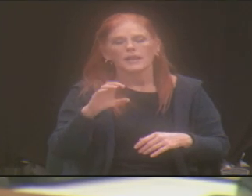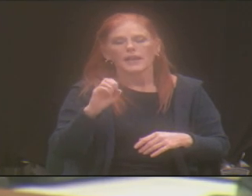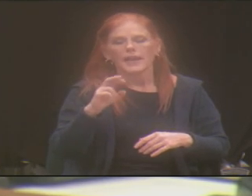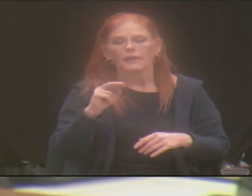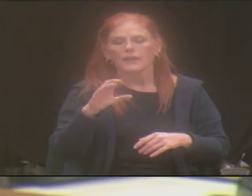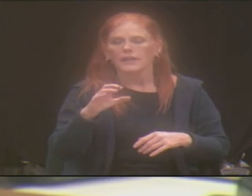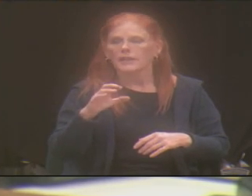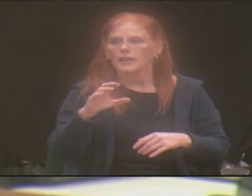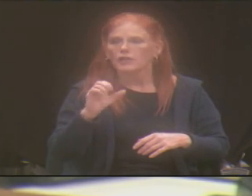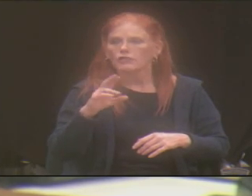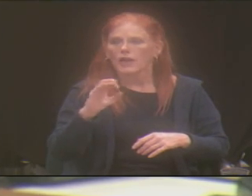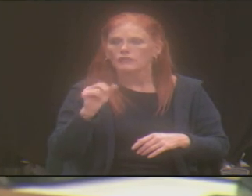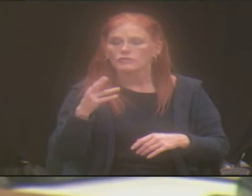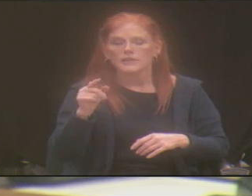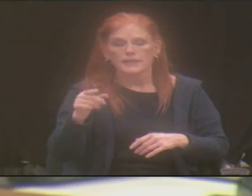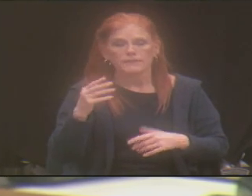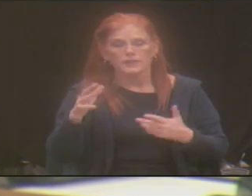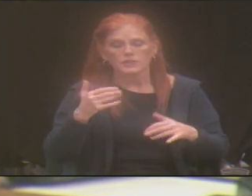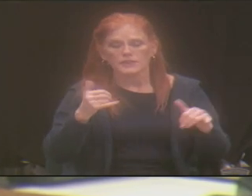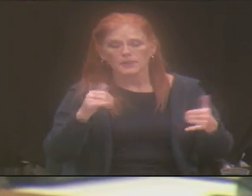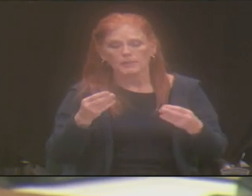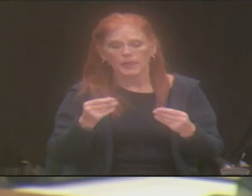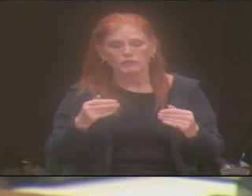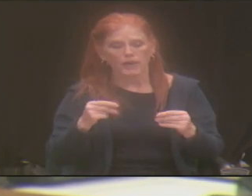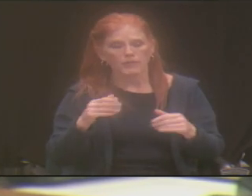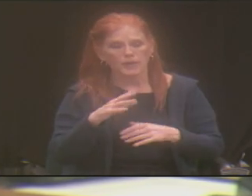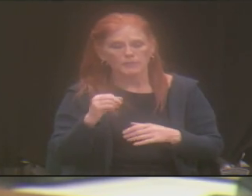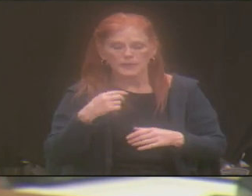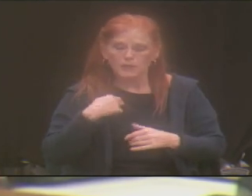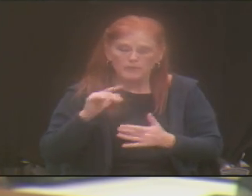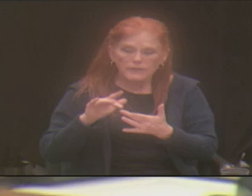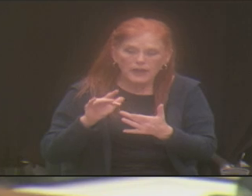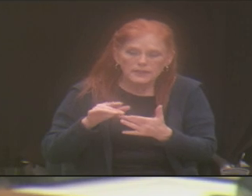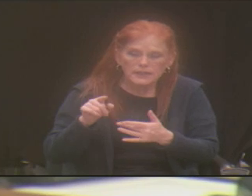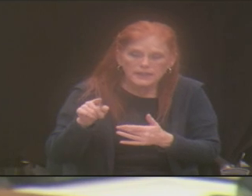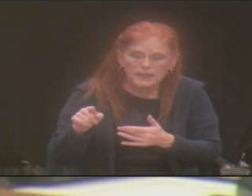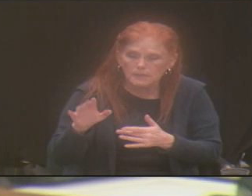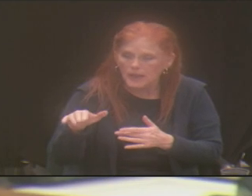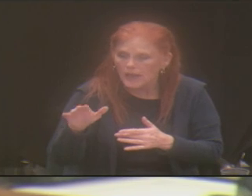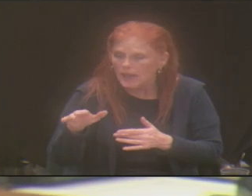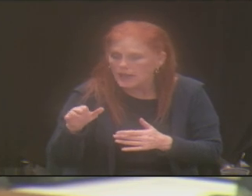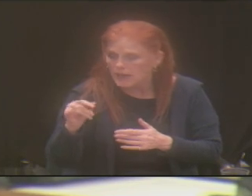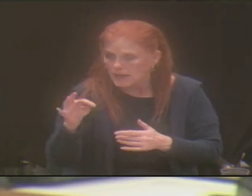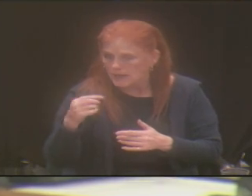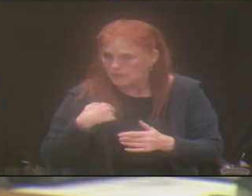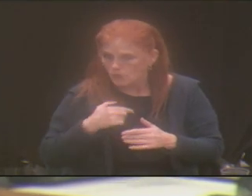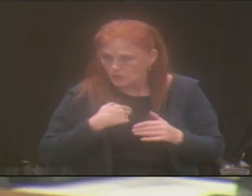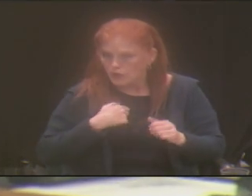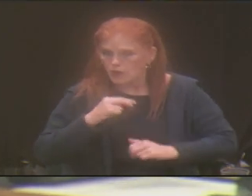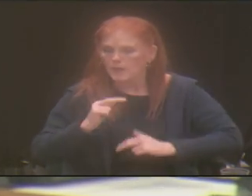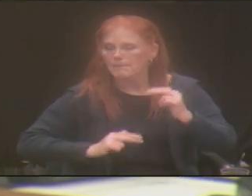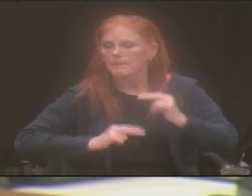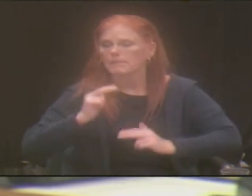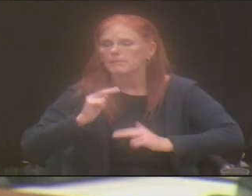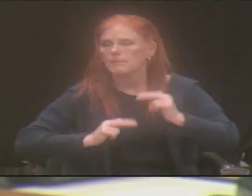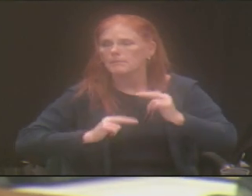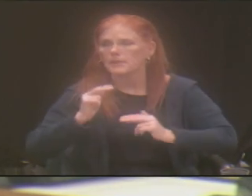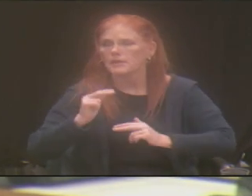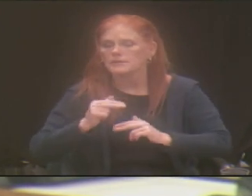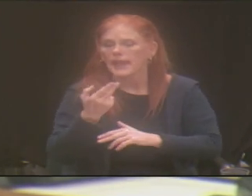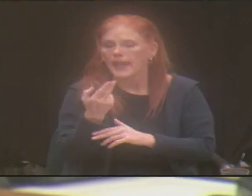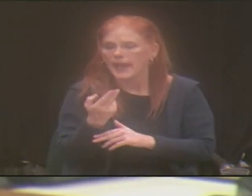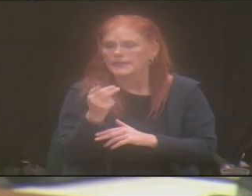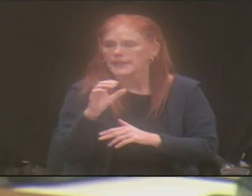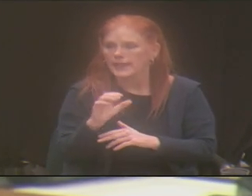company. And we have reached out to him to look at what would it look like if we could build a handicap